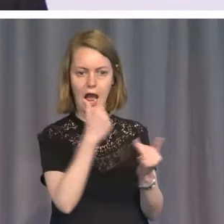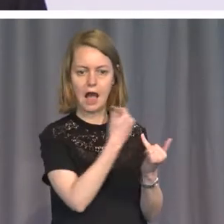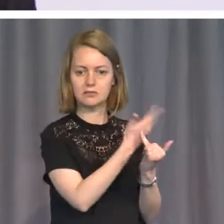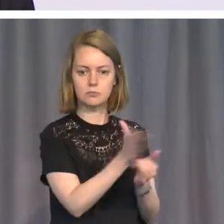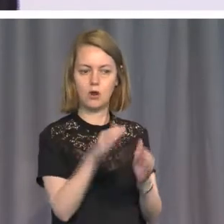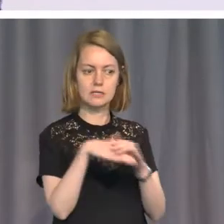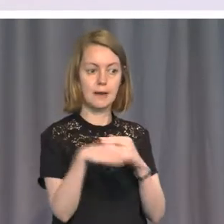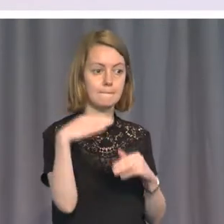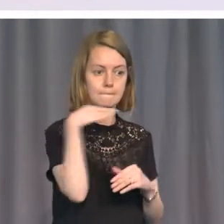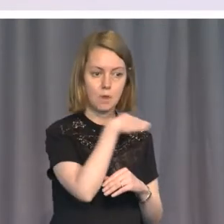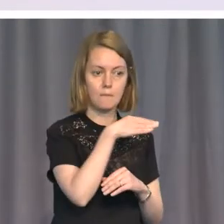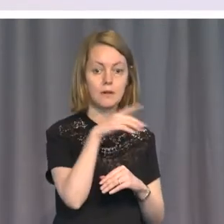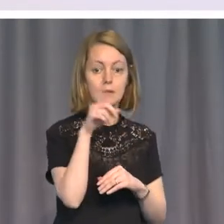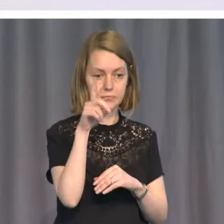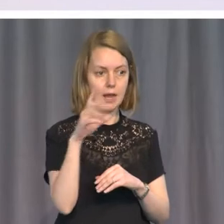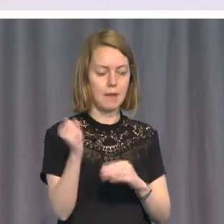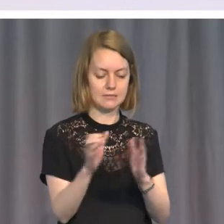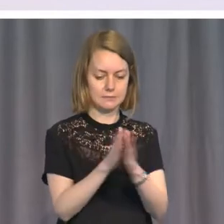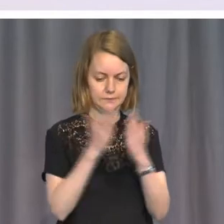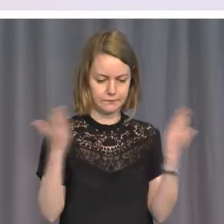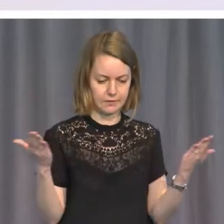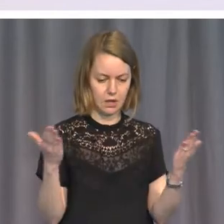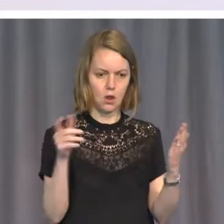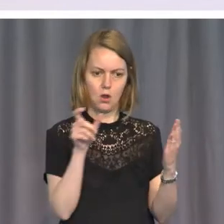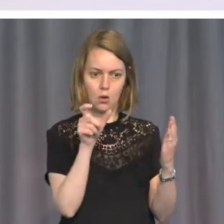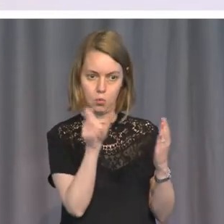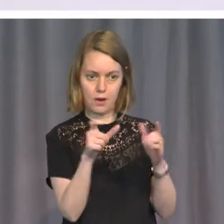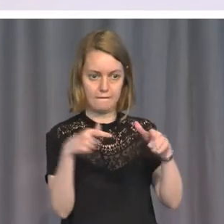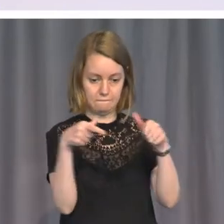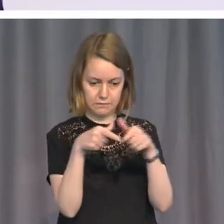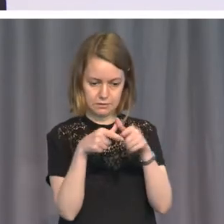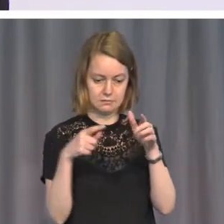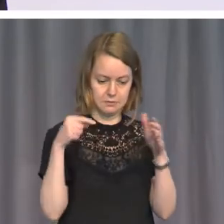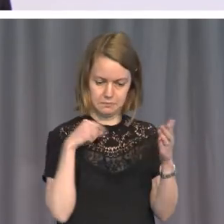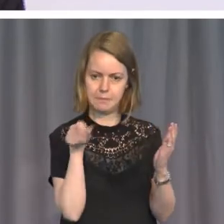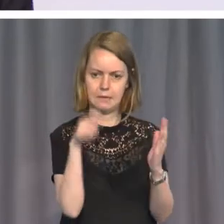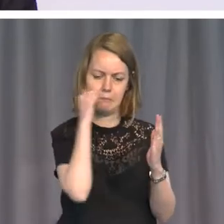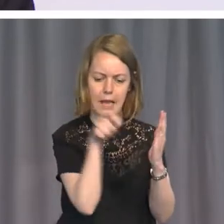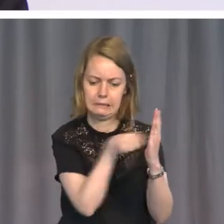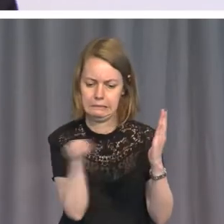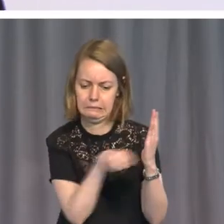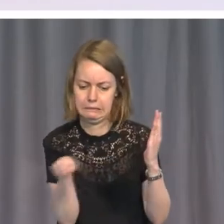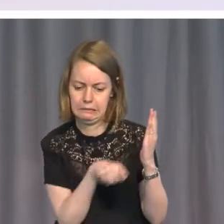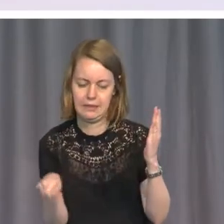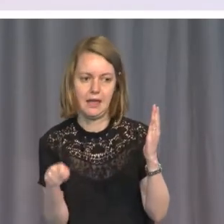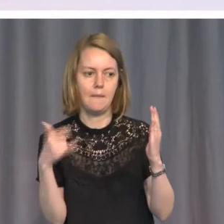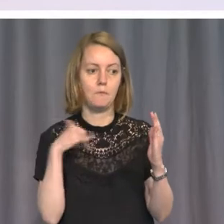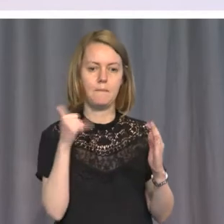black out words like vagina. Lest Mr Ryler's daughter might discover that she had one.